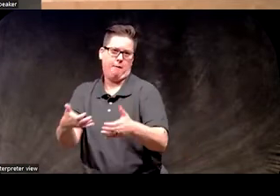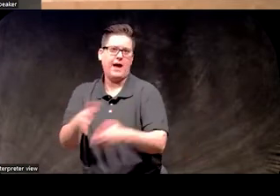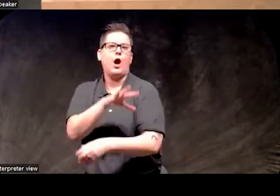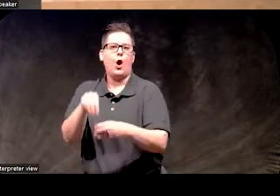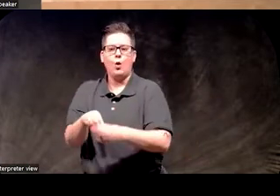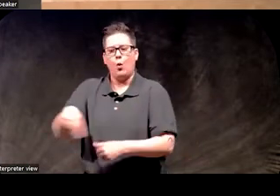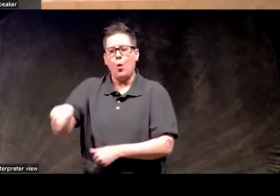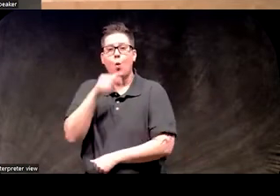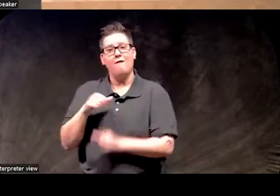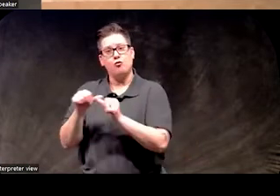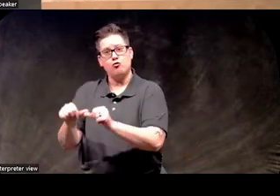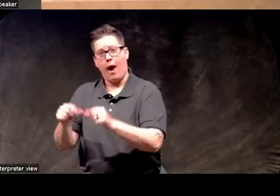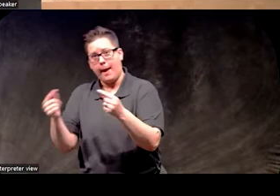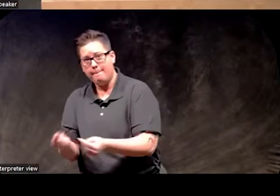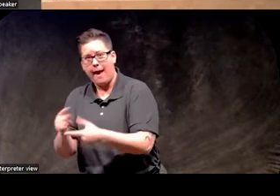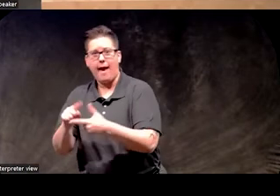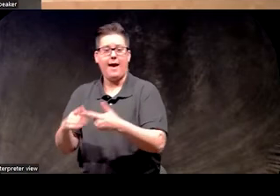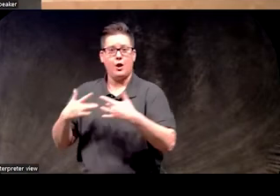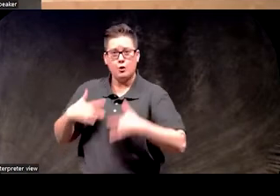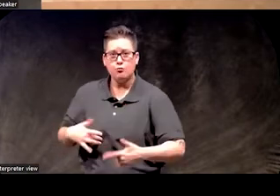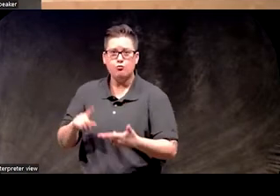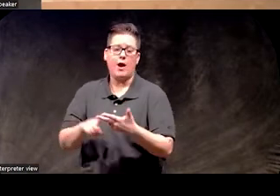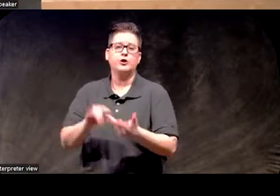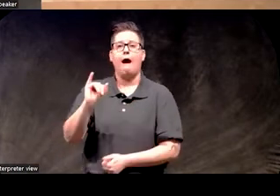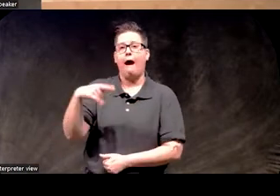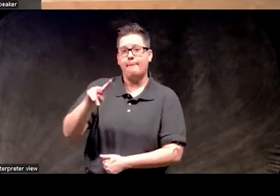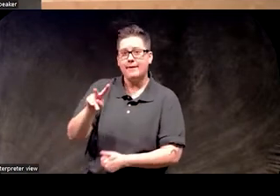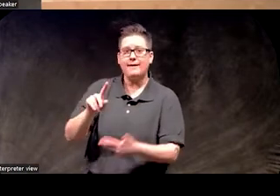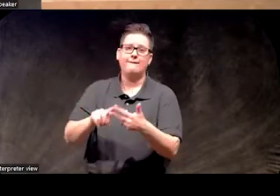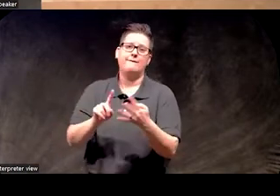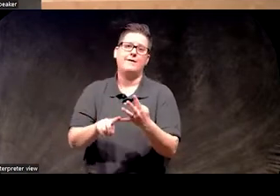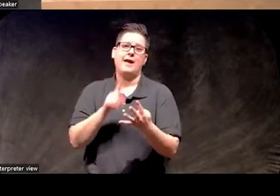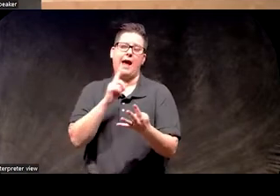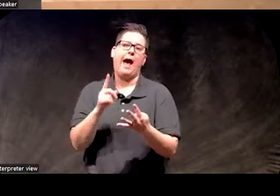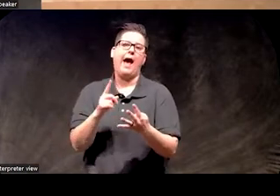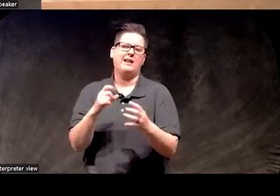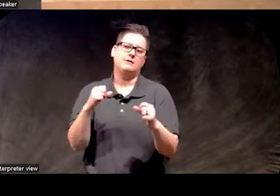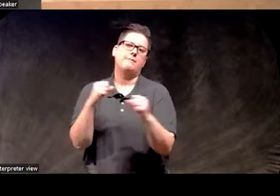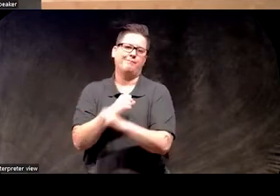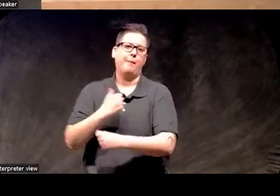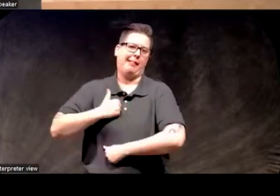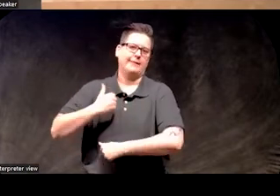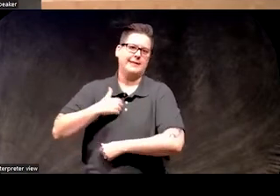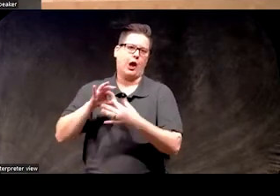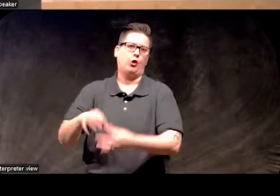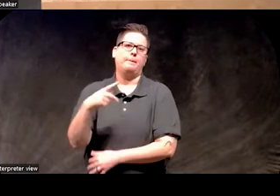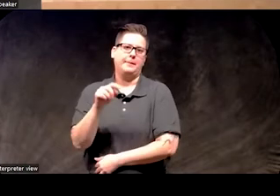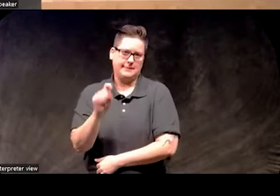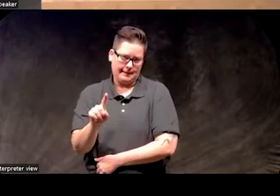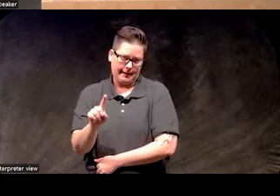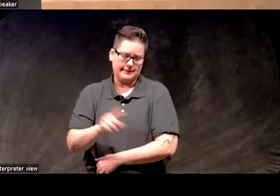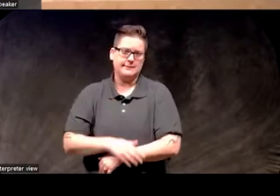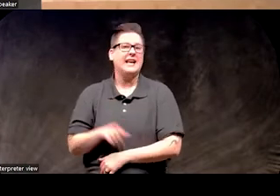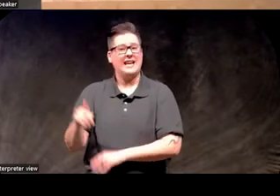those with chronic pain, depression, interpersonal violence, and combat-related PTSD, and he